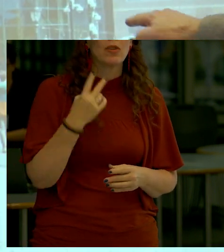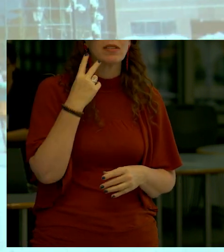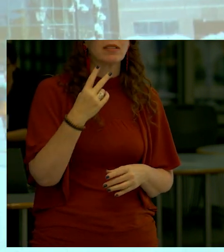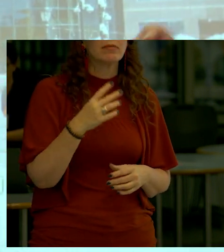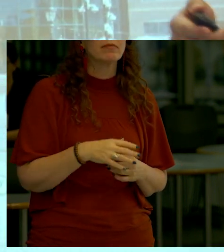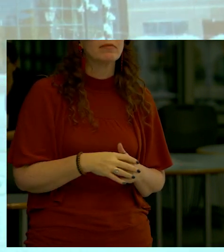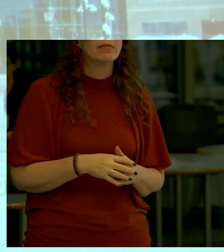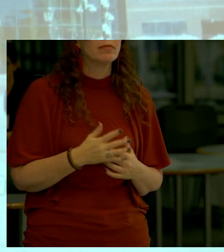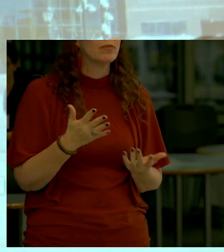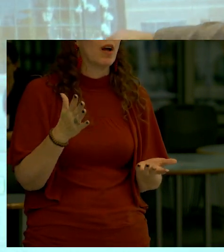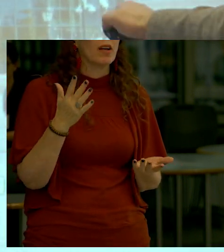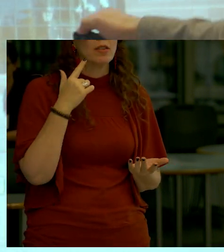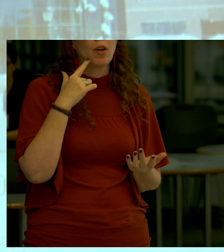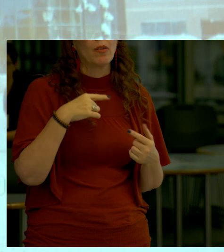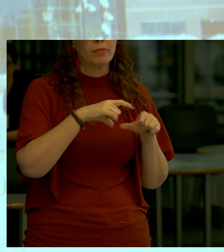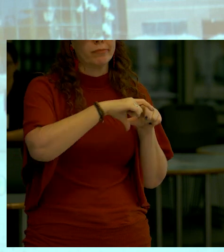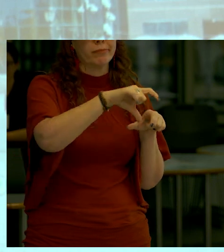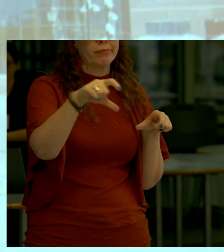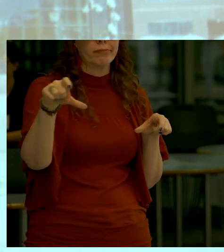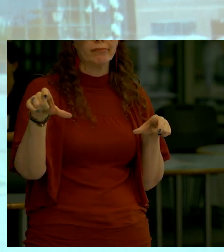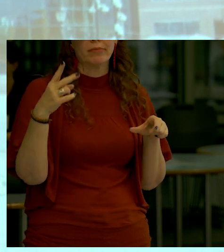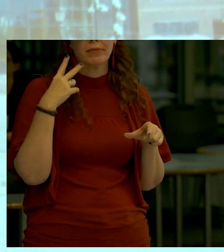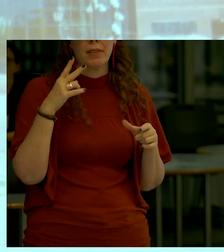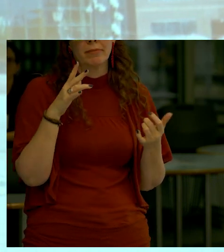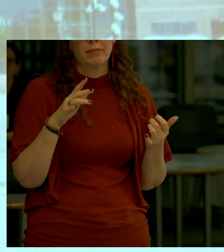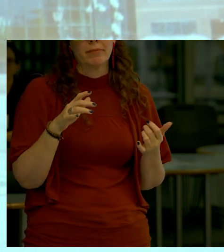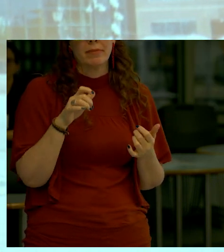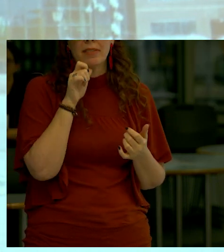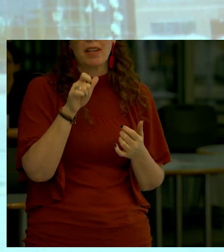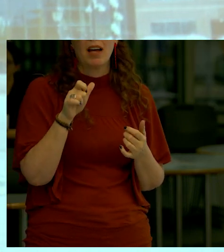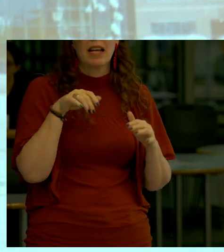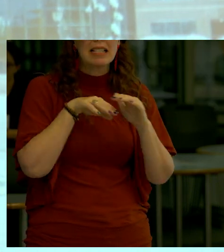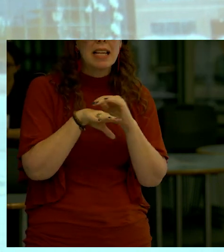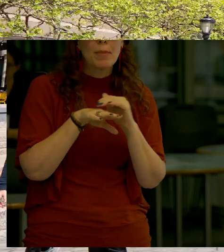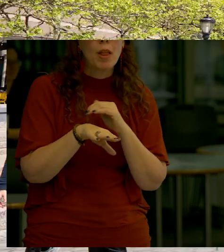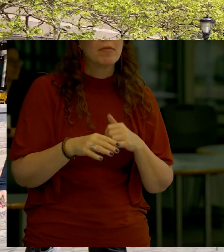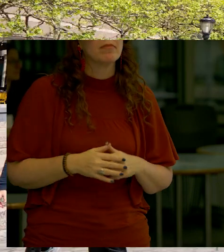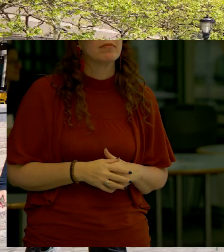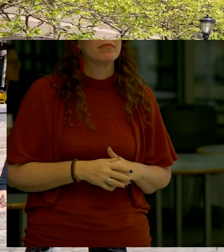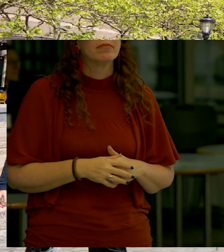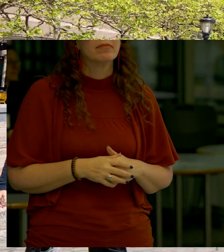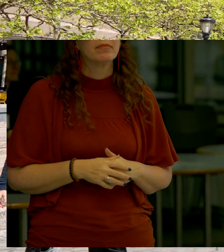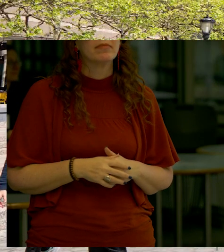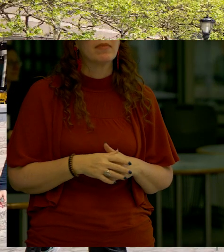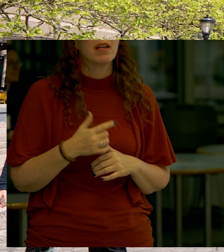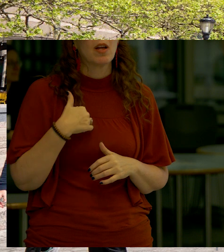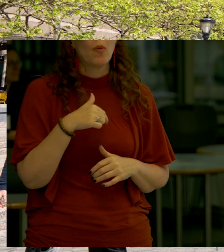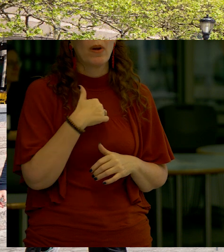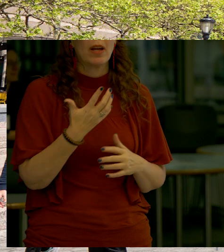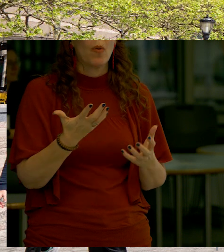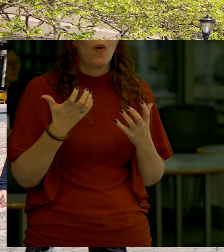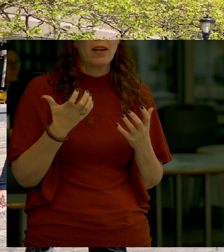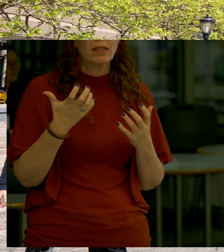can see we all are familiar with the blocky architecture that's not particularly accessible and doesn't meet what we want it